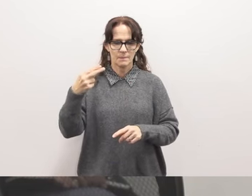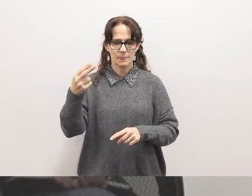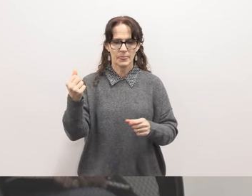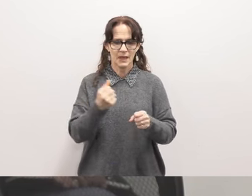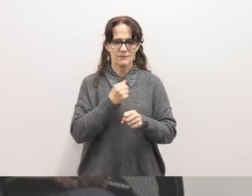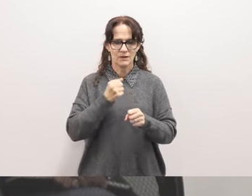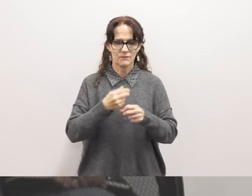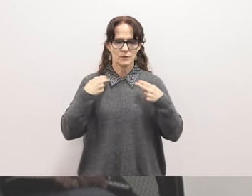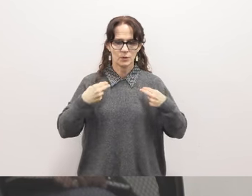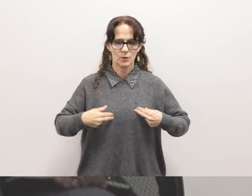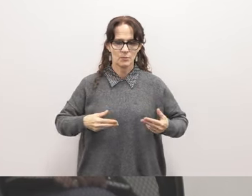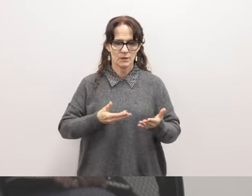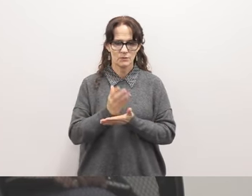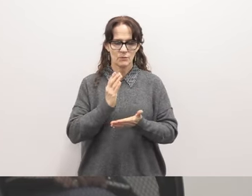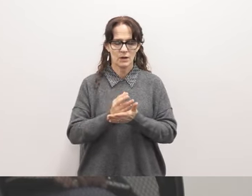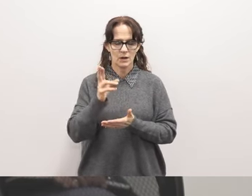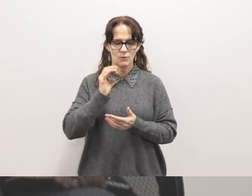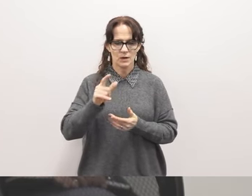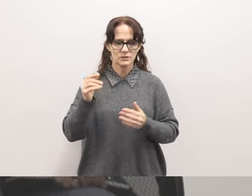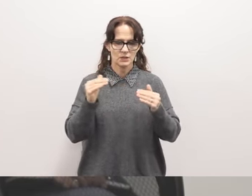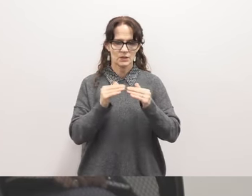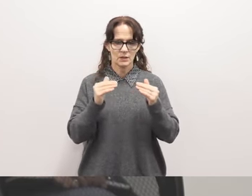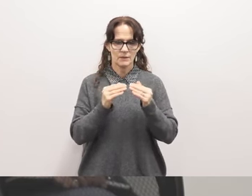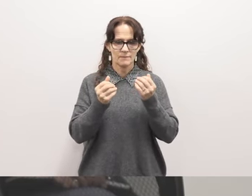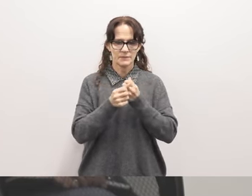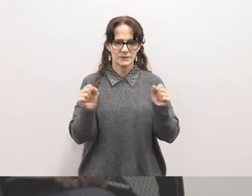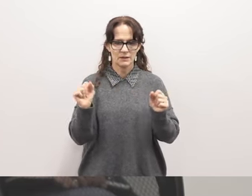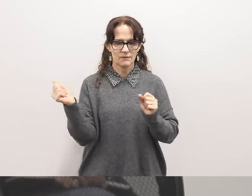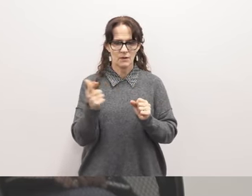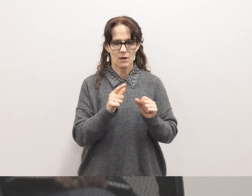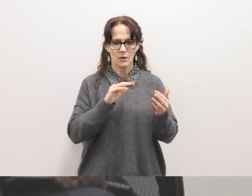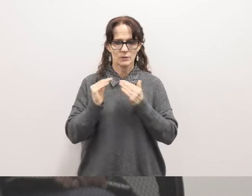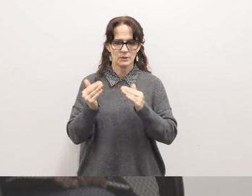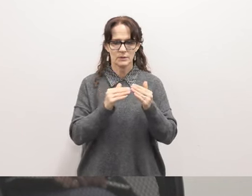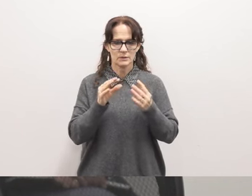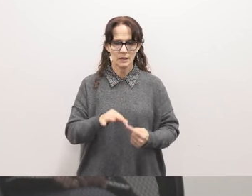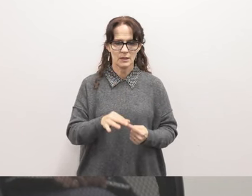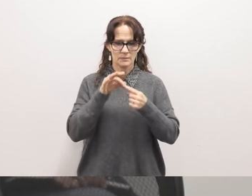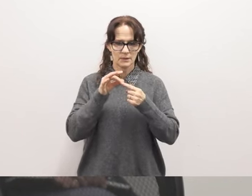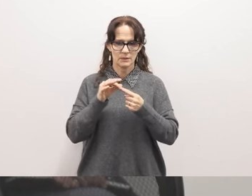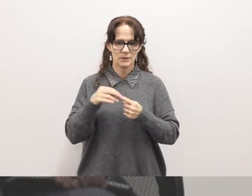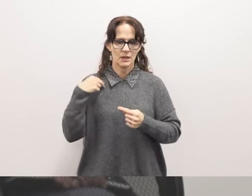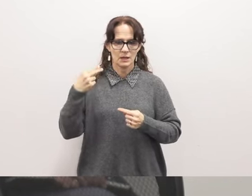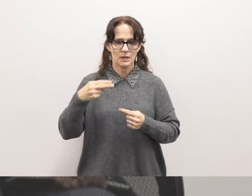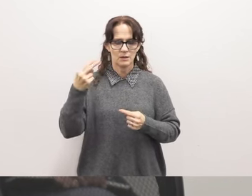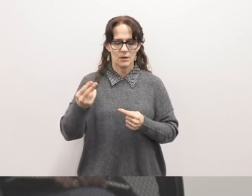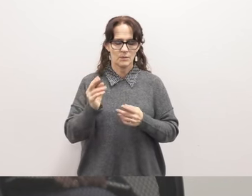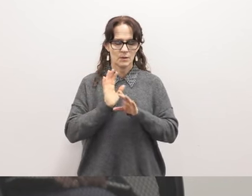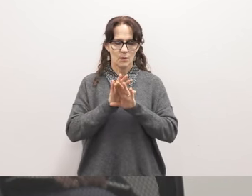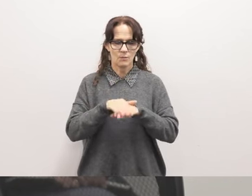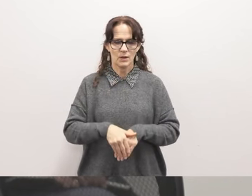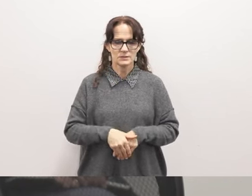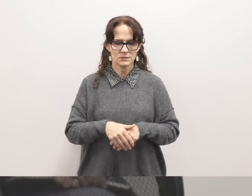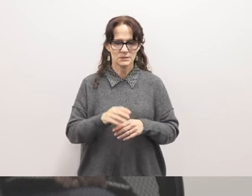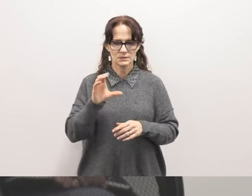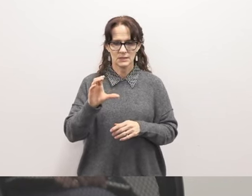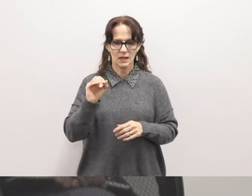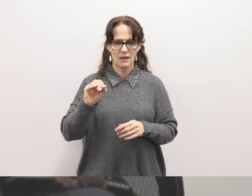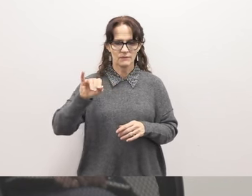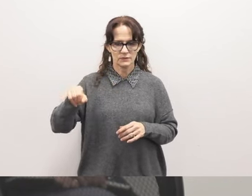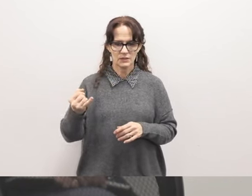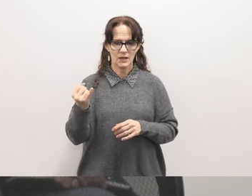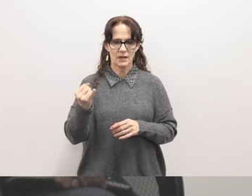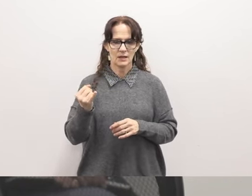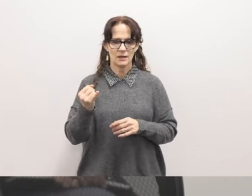human rights, racial justice, liberation, and safety for all communities, especially those who are historically oppressed. CFJ was founded in